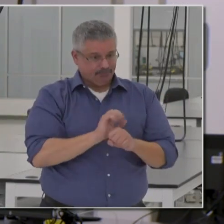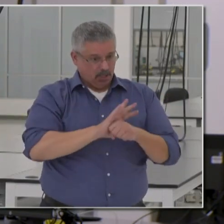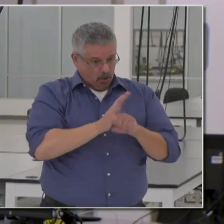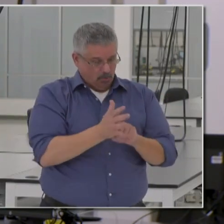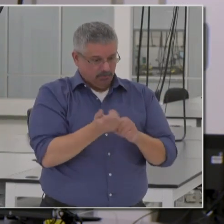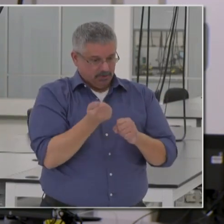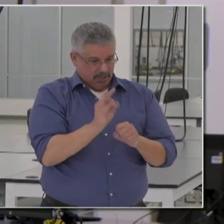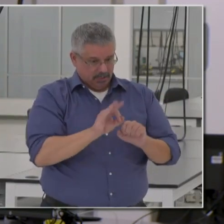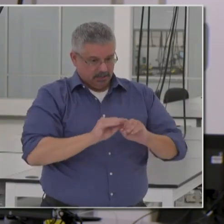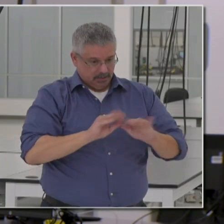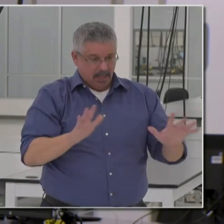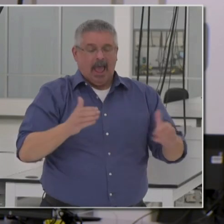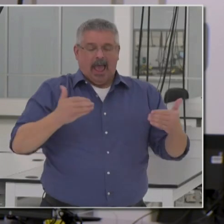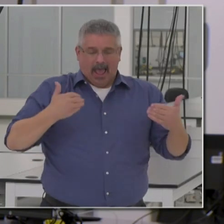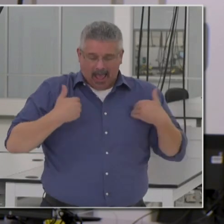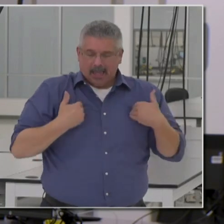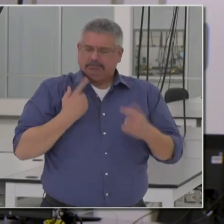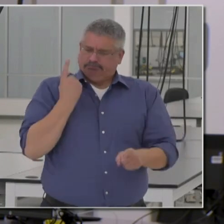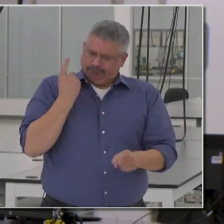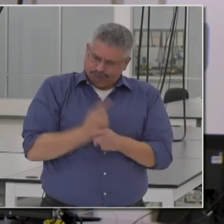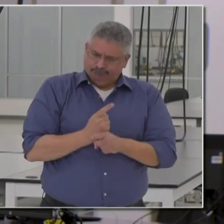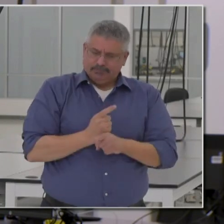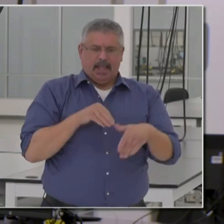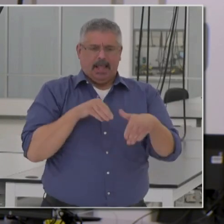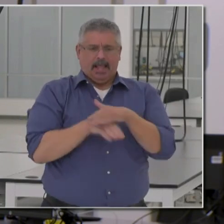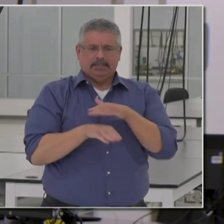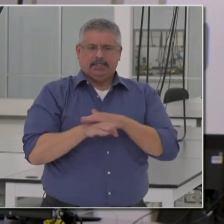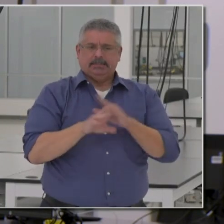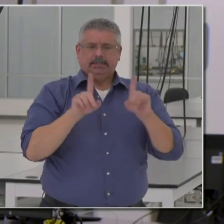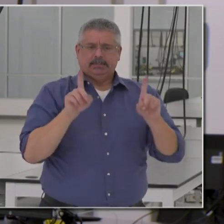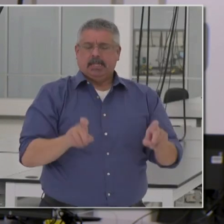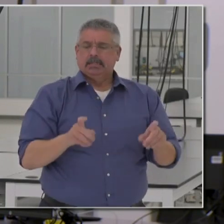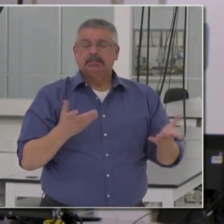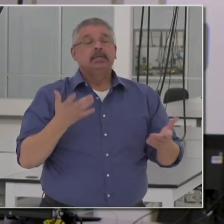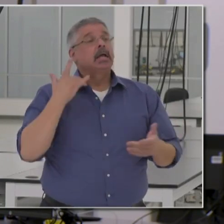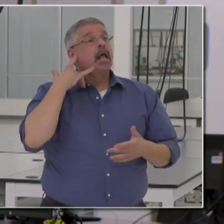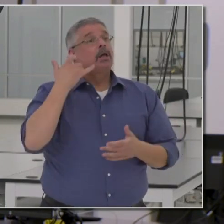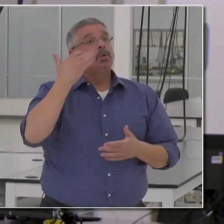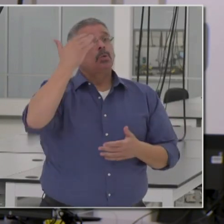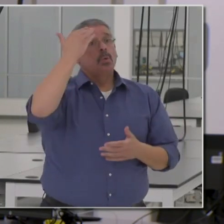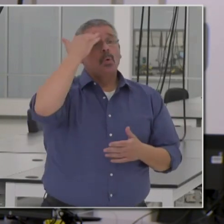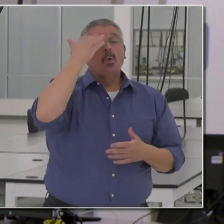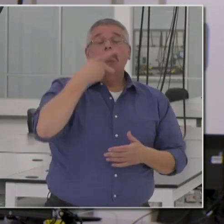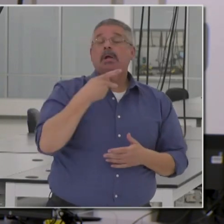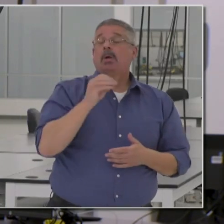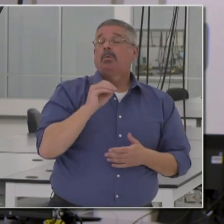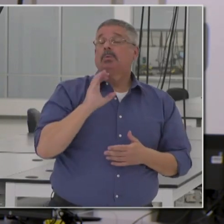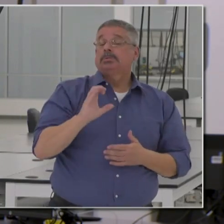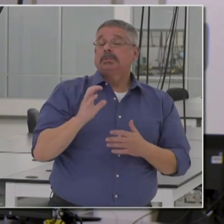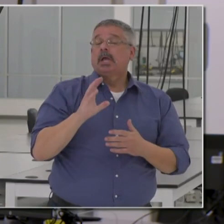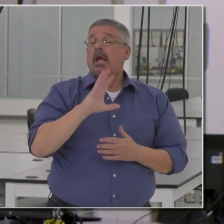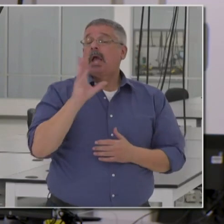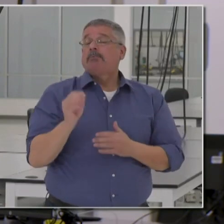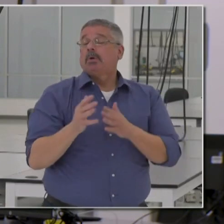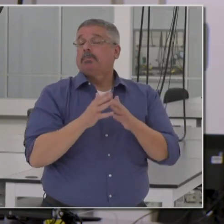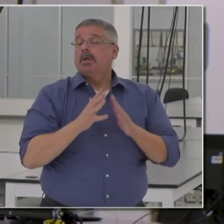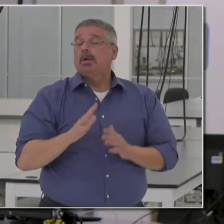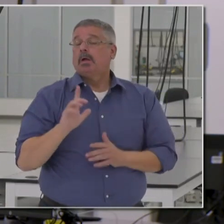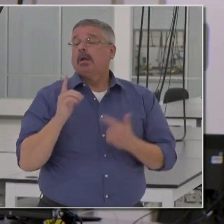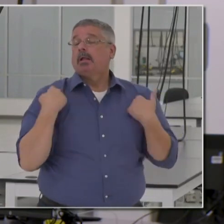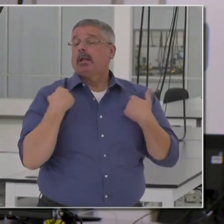has good access to testing. In California, we know that people of color, African Americans, Latinos,